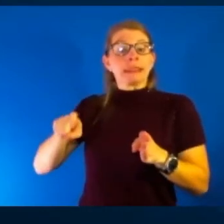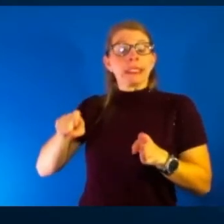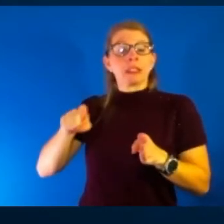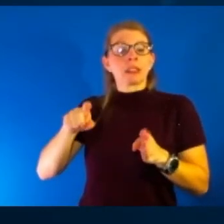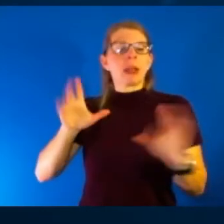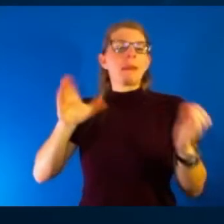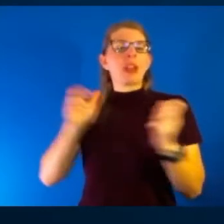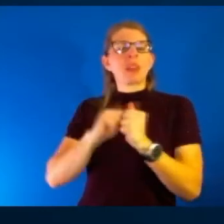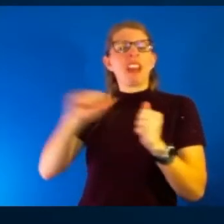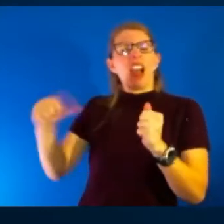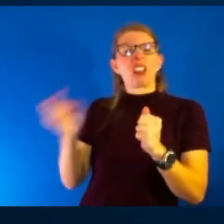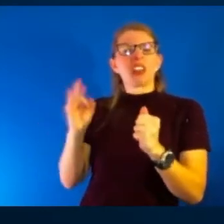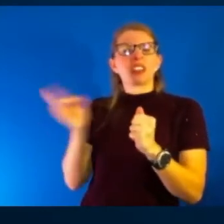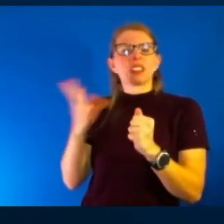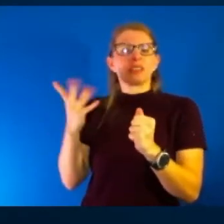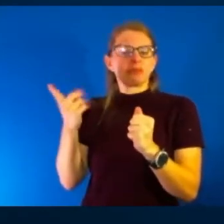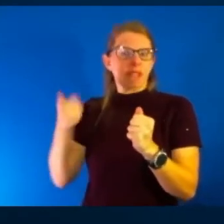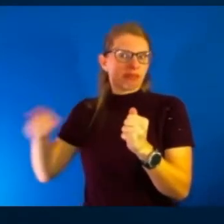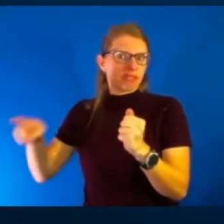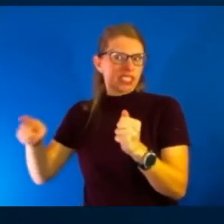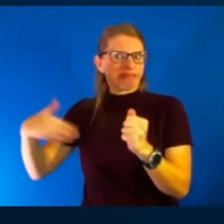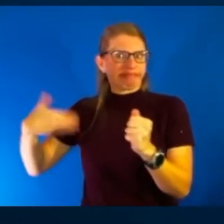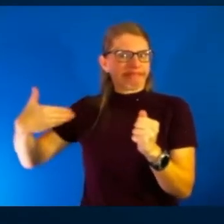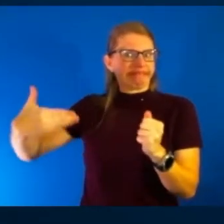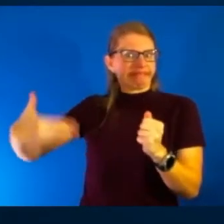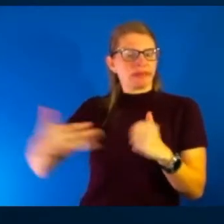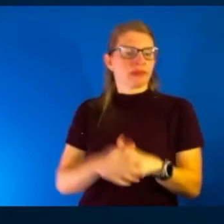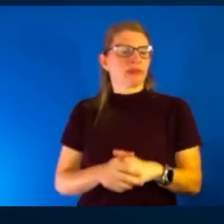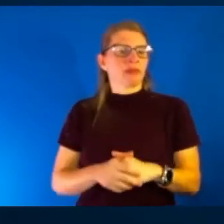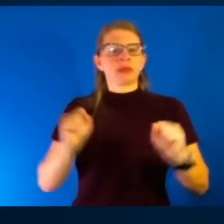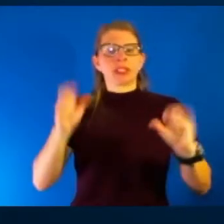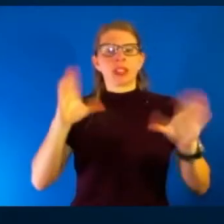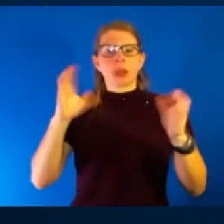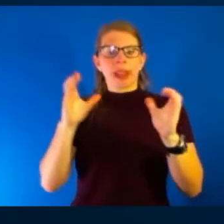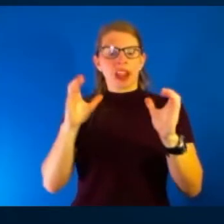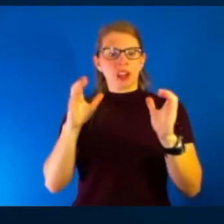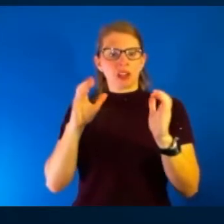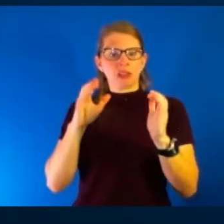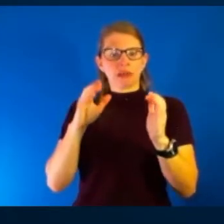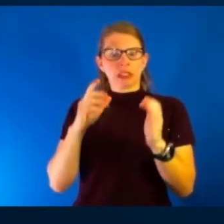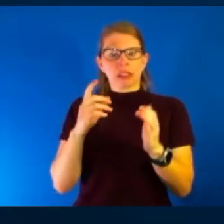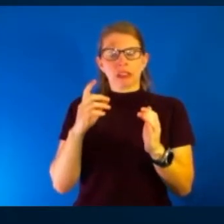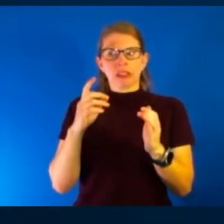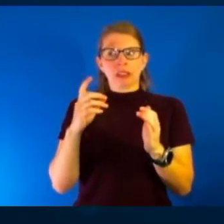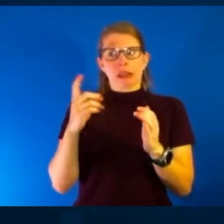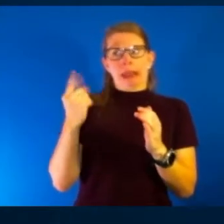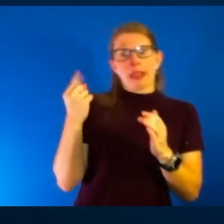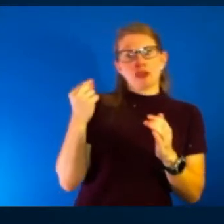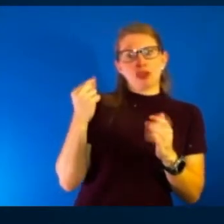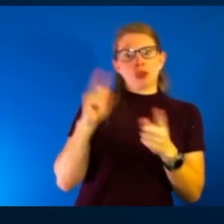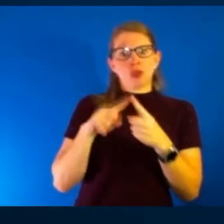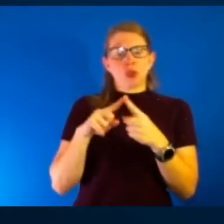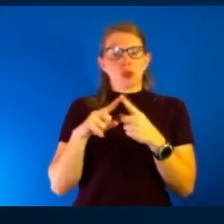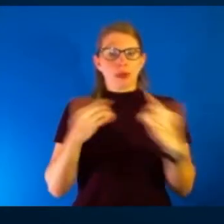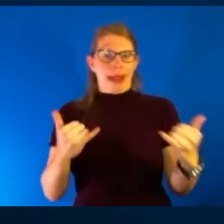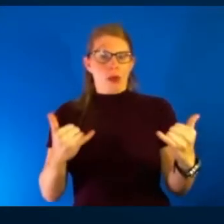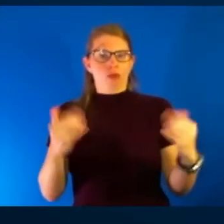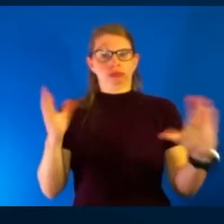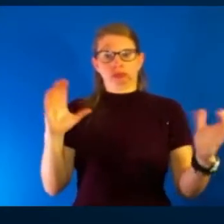may be coming down the pike? Can you compare that maybe to what you thought about that last year to maybe how serious that is now?